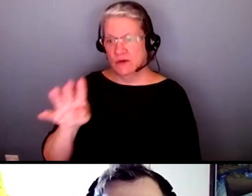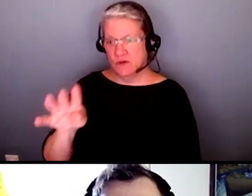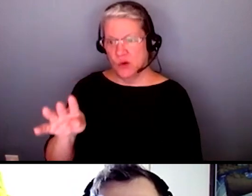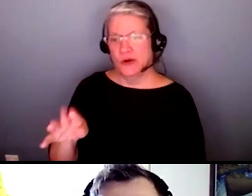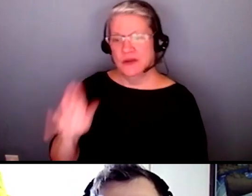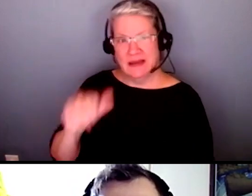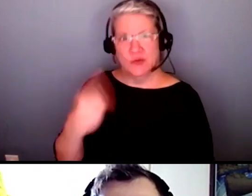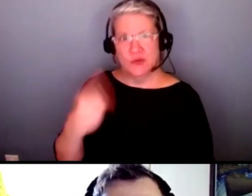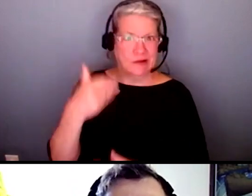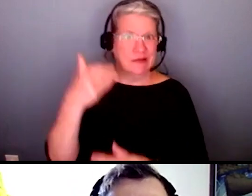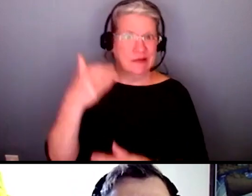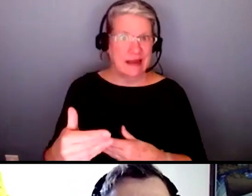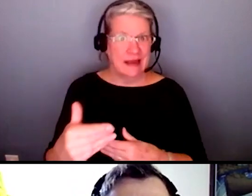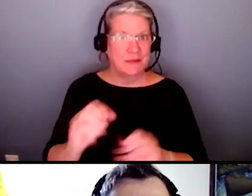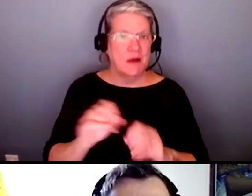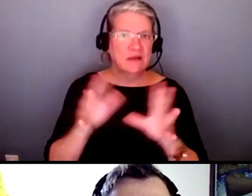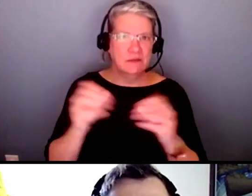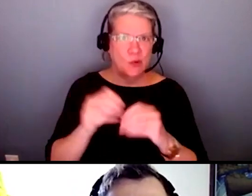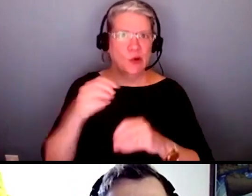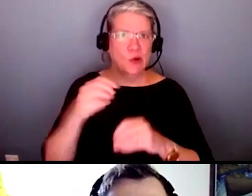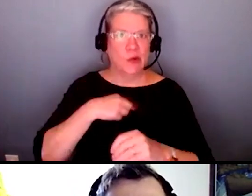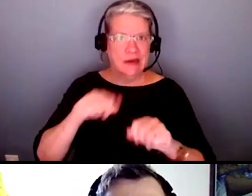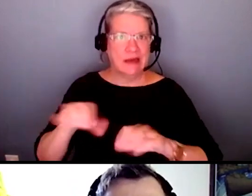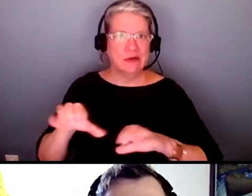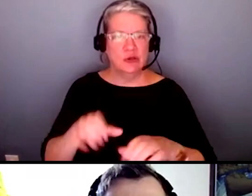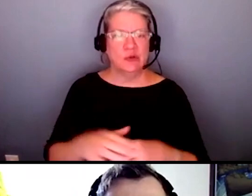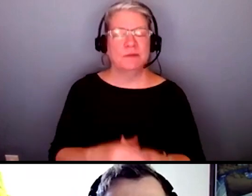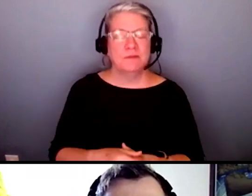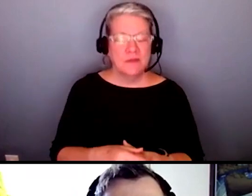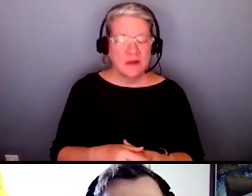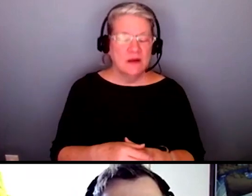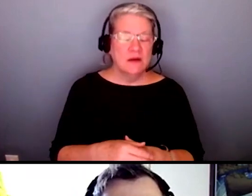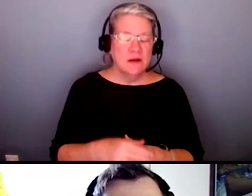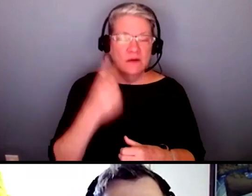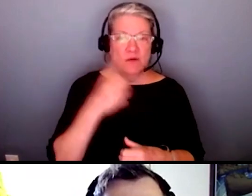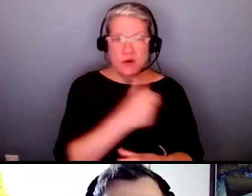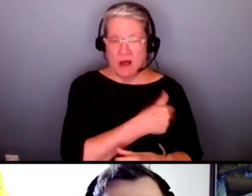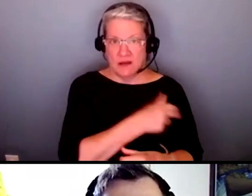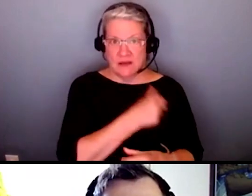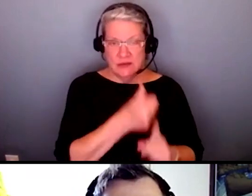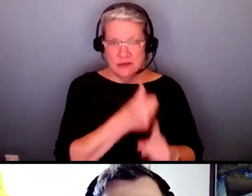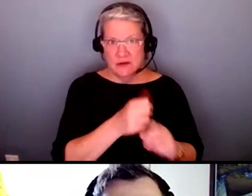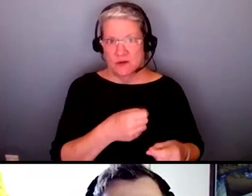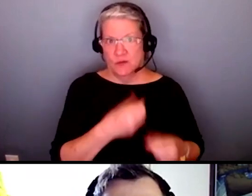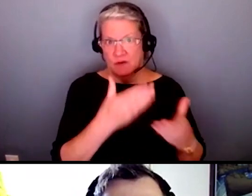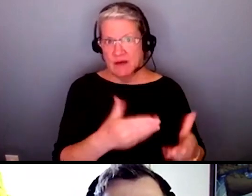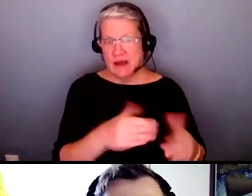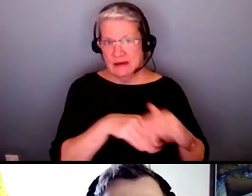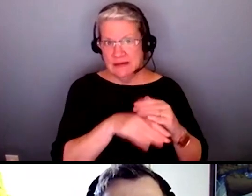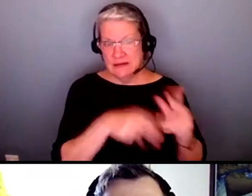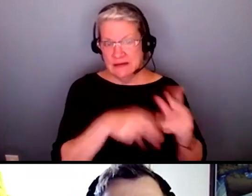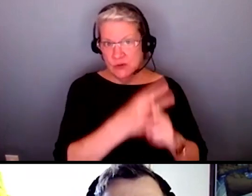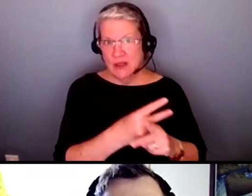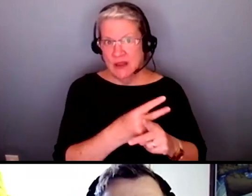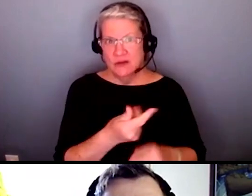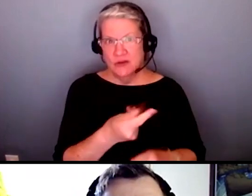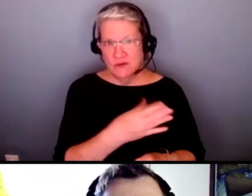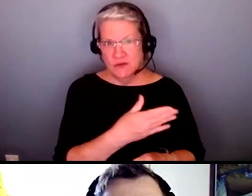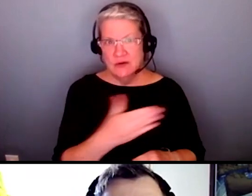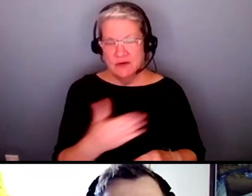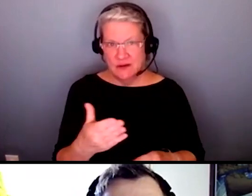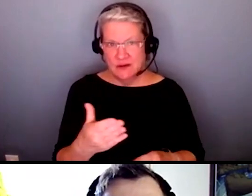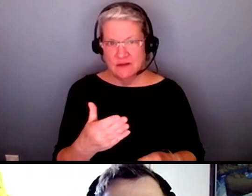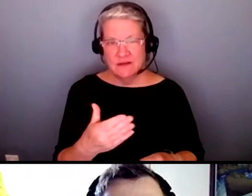with respect to providing accessible care on the hospital side there are several different areas